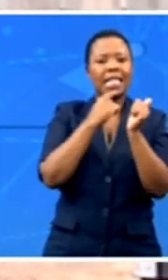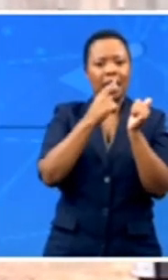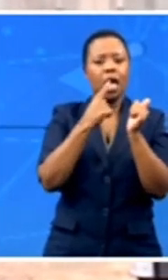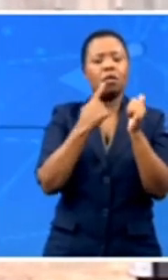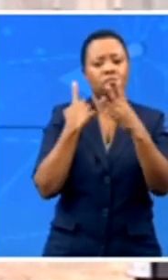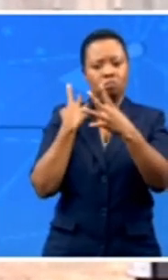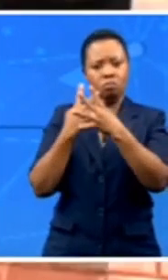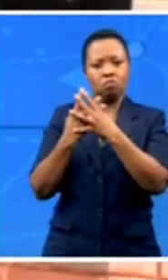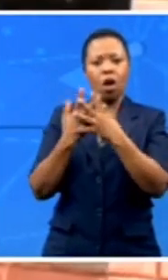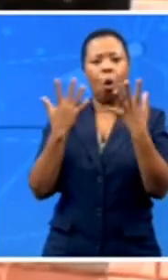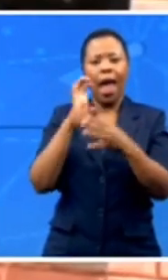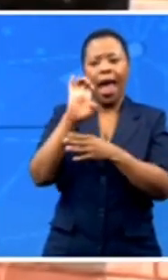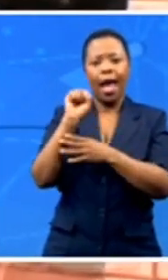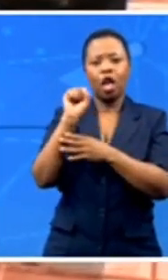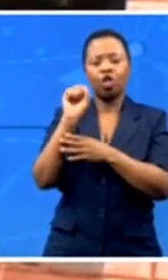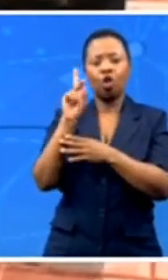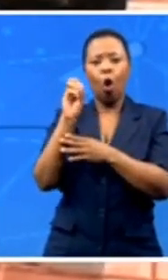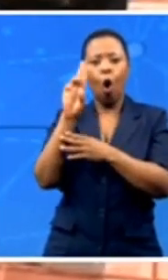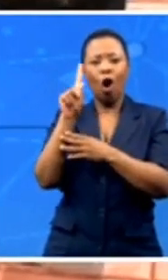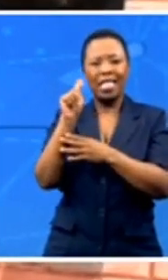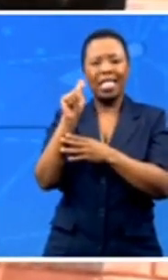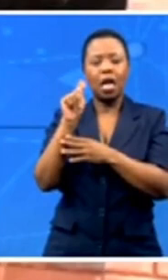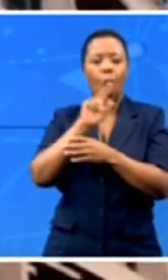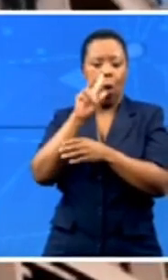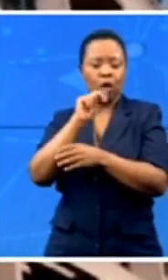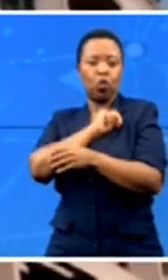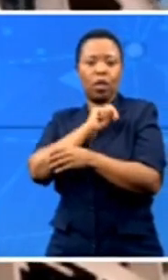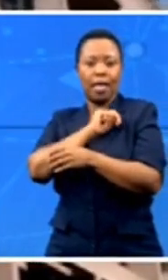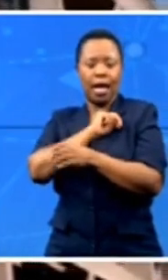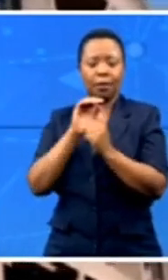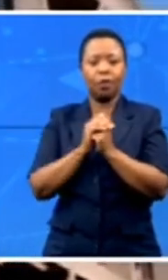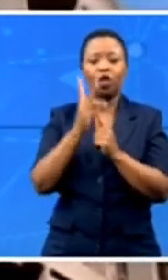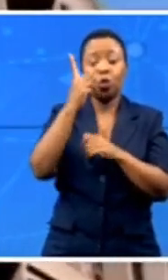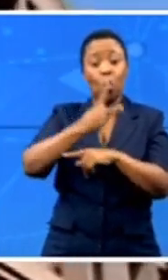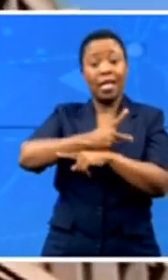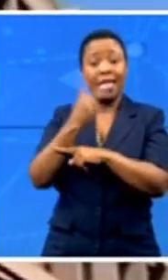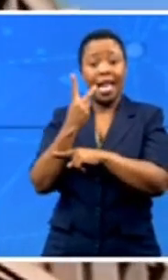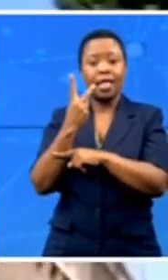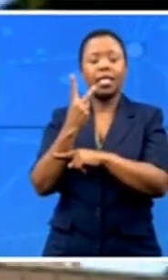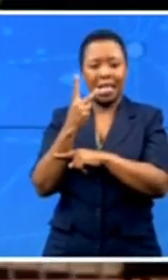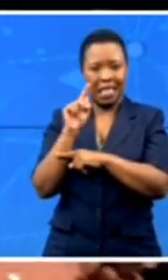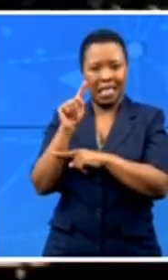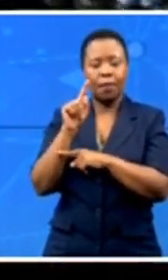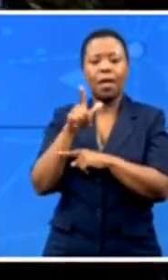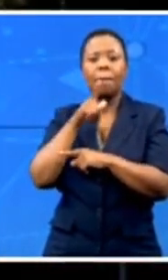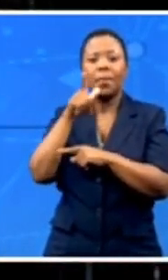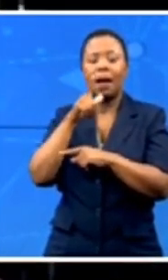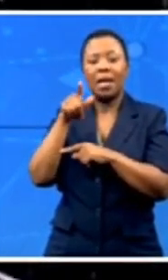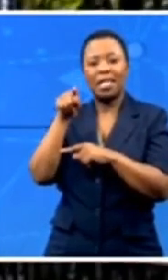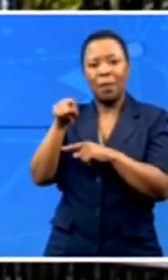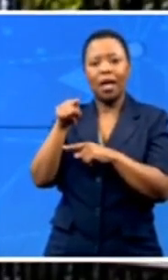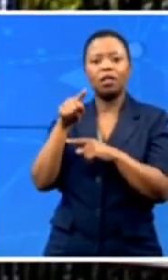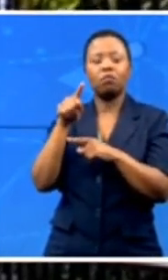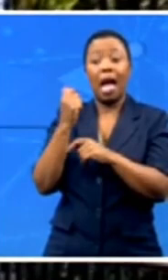Center in KwaZulu-Natal. Two days after his incarceration, the Peter Marasburg High Court dismissed Zuma's application to overturn his prison